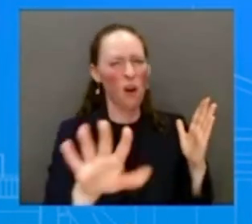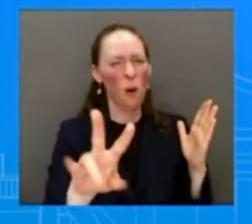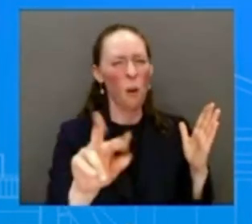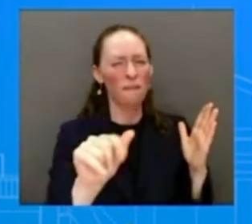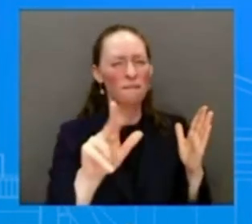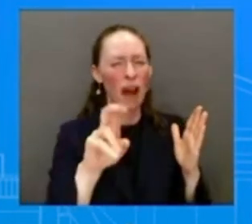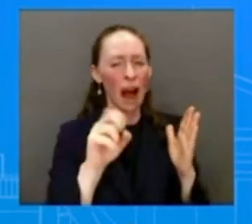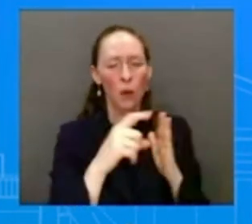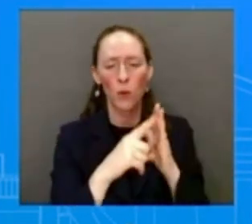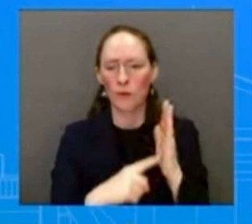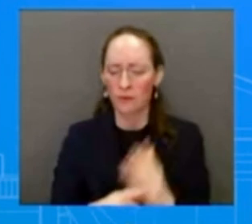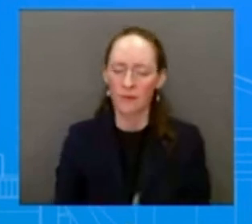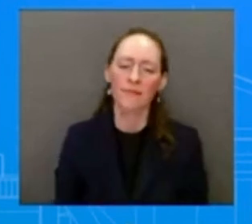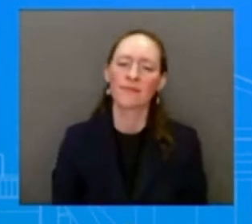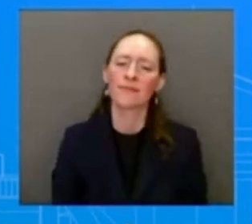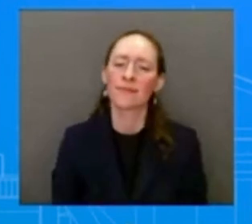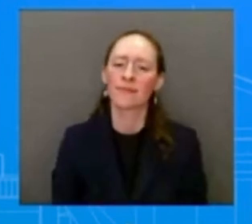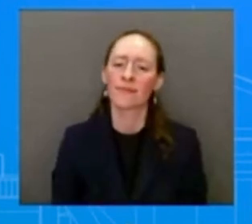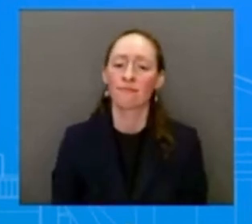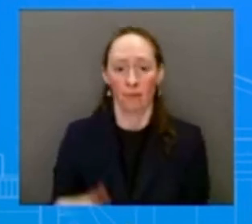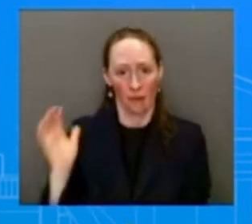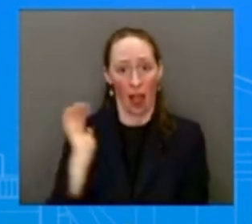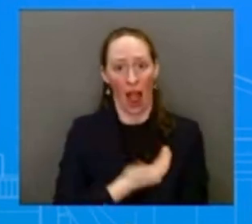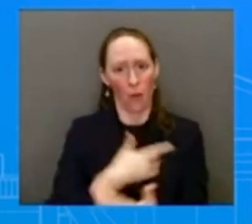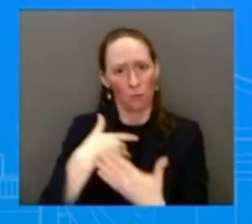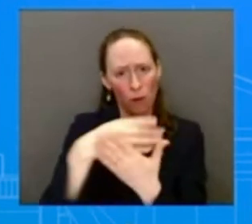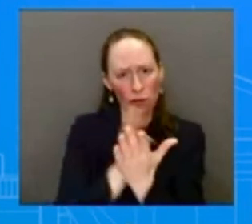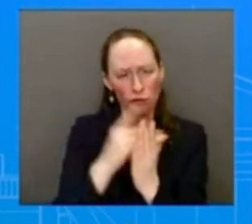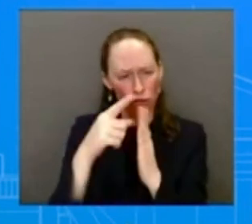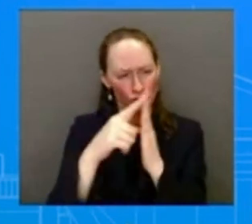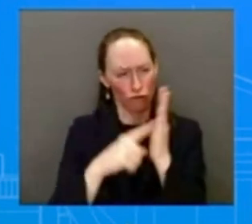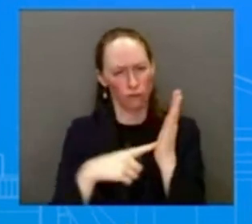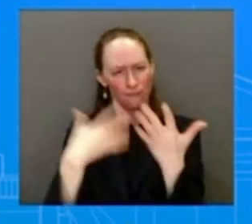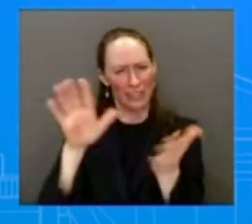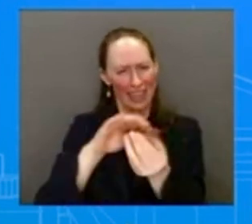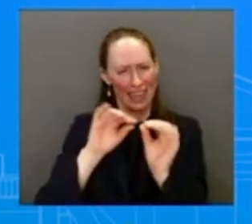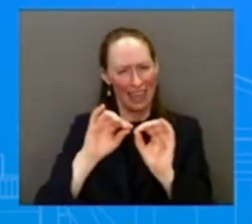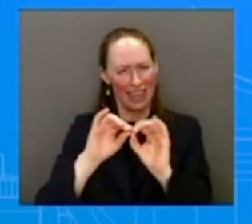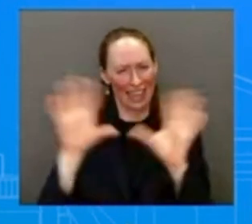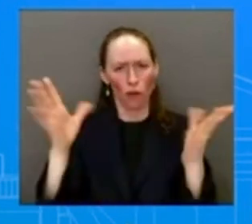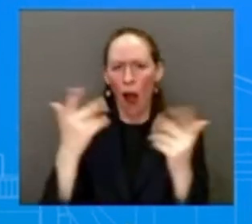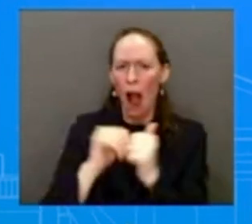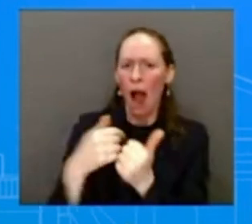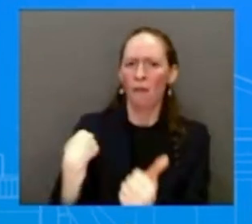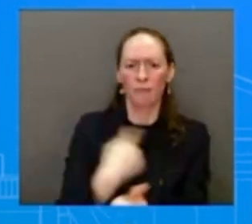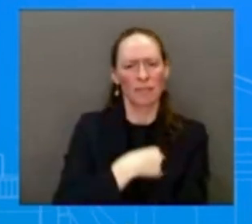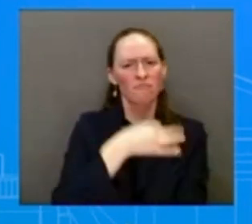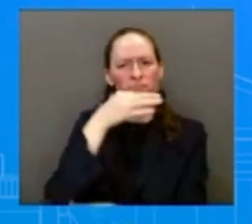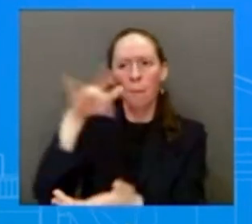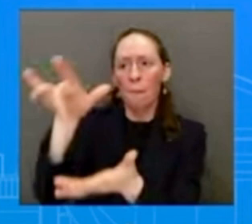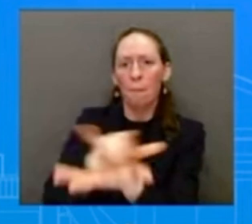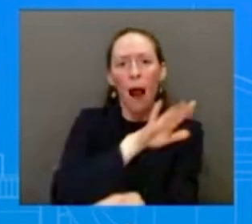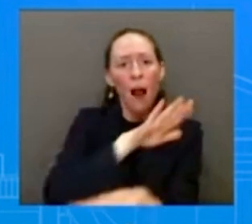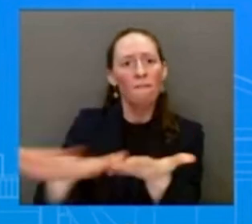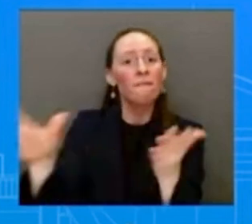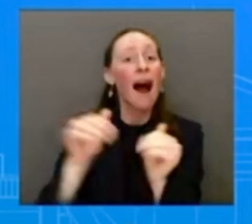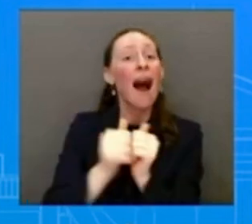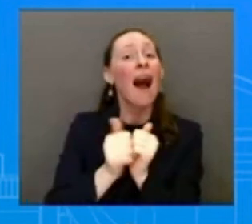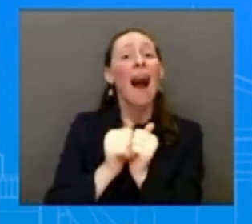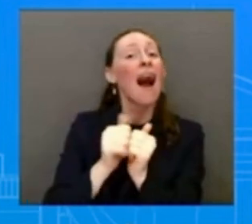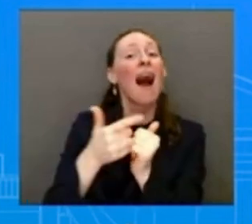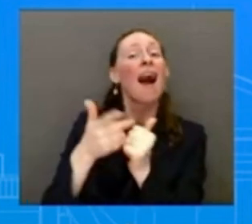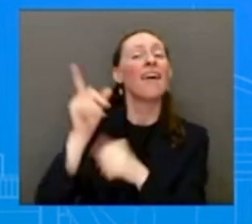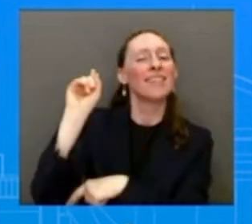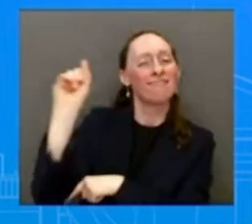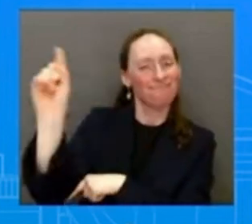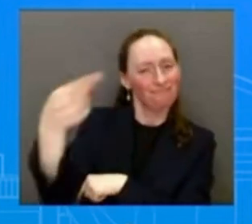large corporations to pay their fair share, all while not raising taxes at all for anyone making less than $400